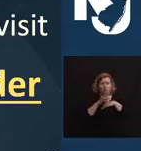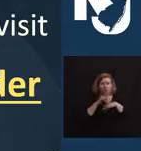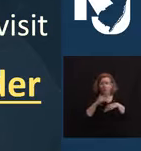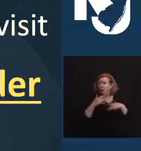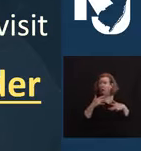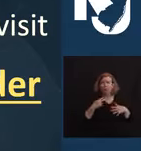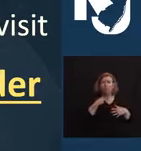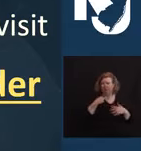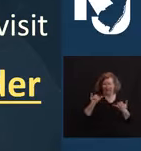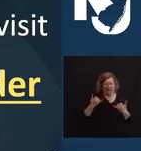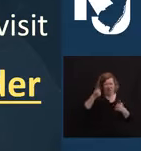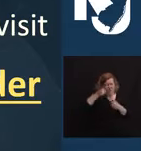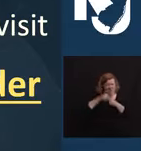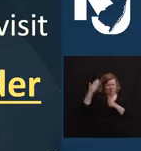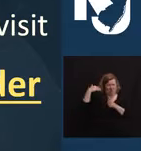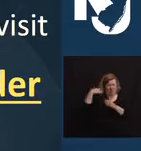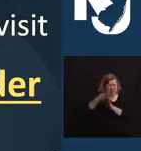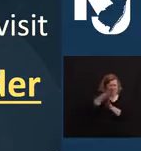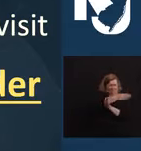you logged on,